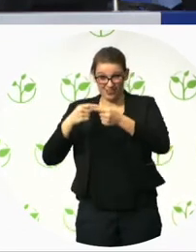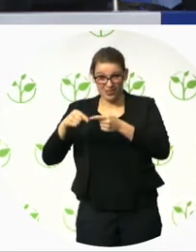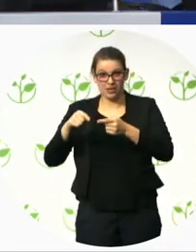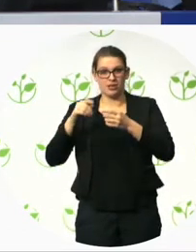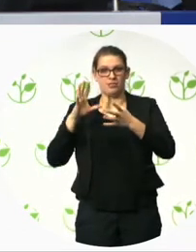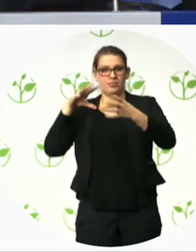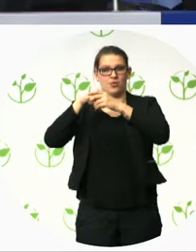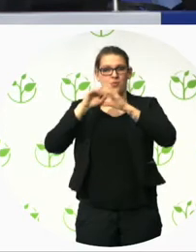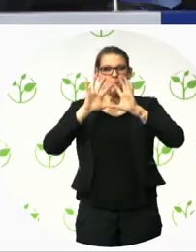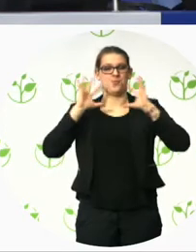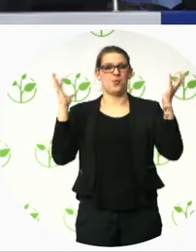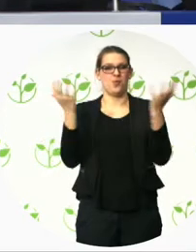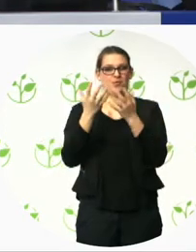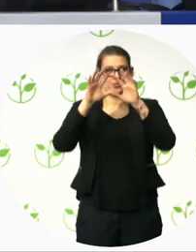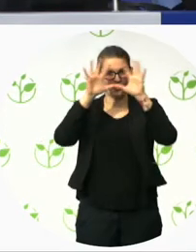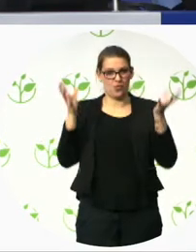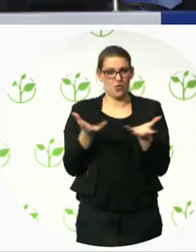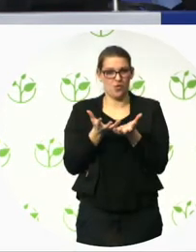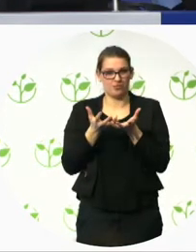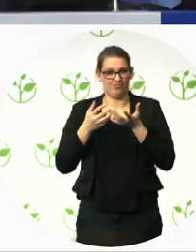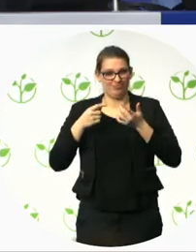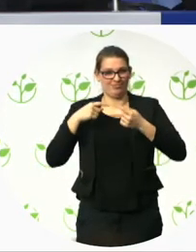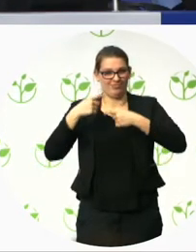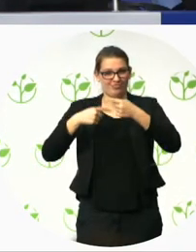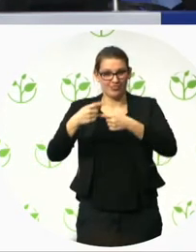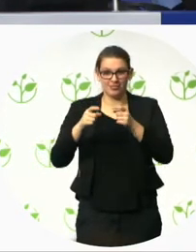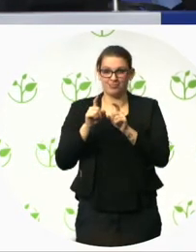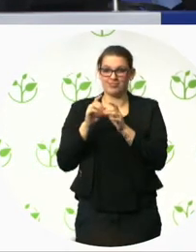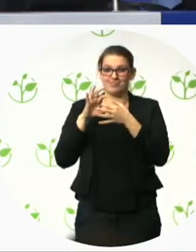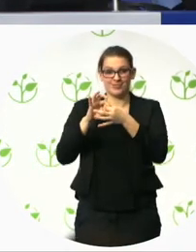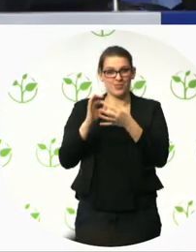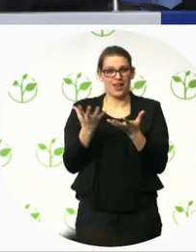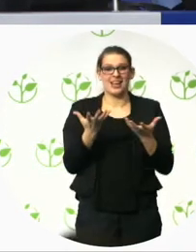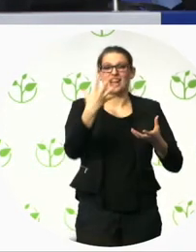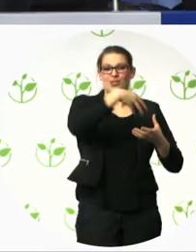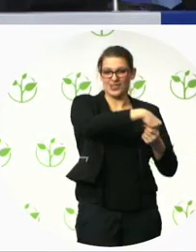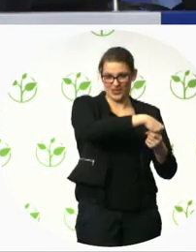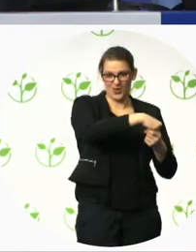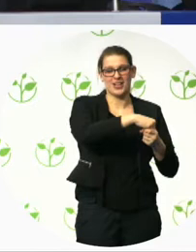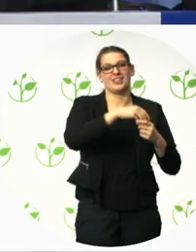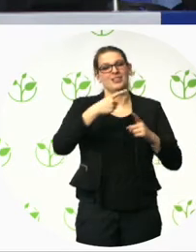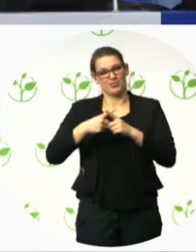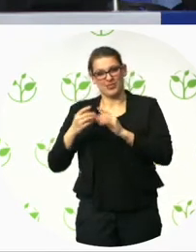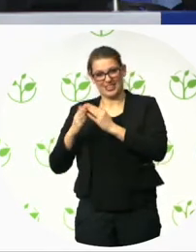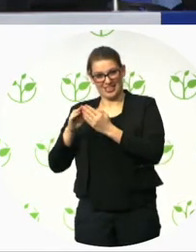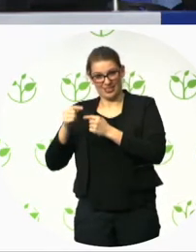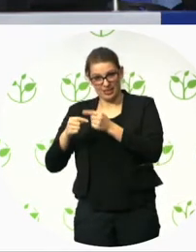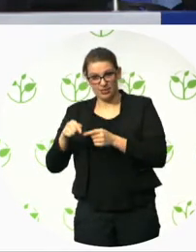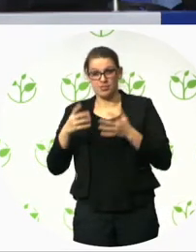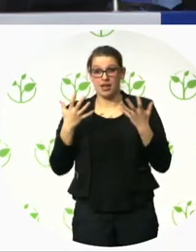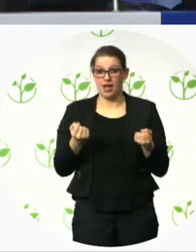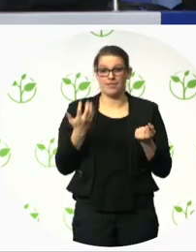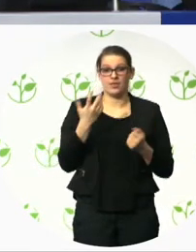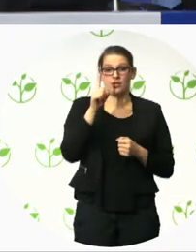inclusive urban development. And those goals and steps go back and forth across all works of life. Not only barrier